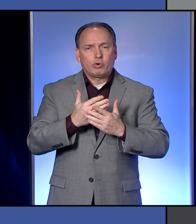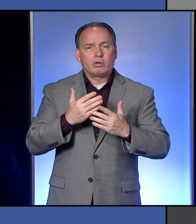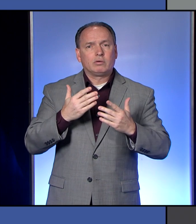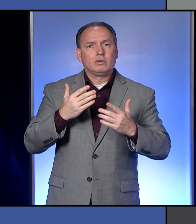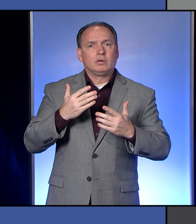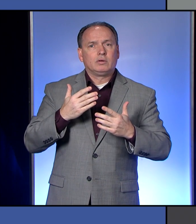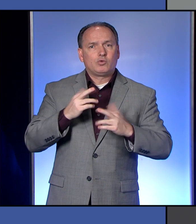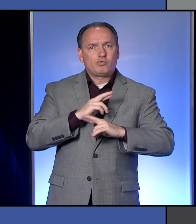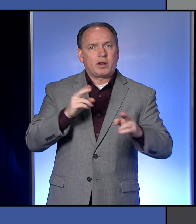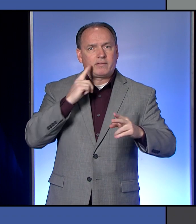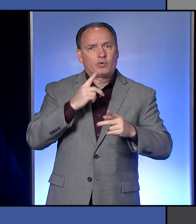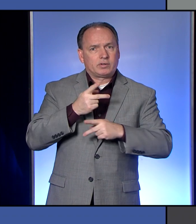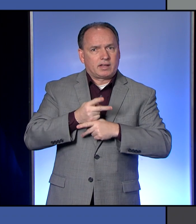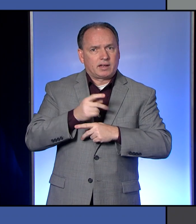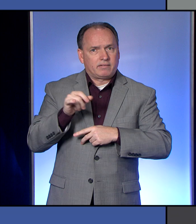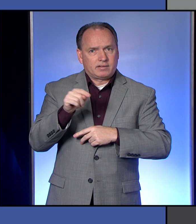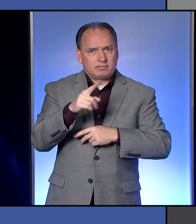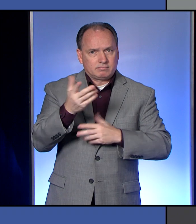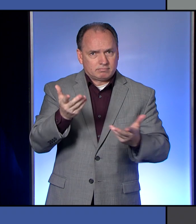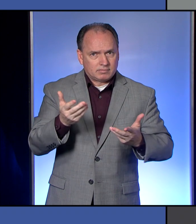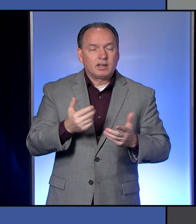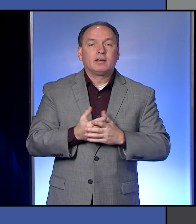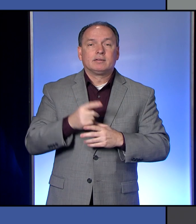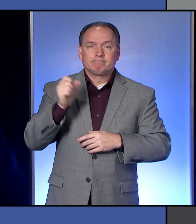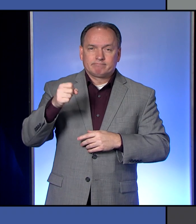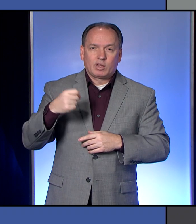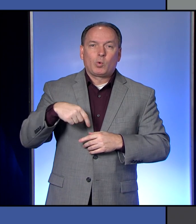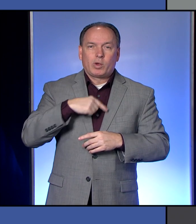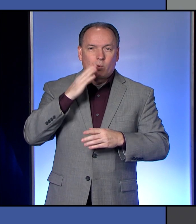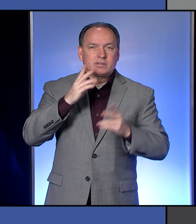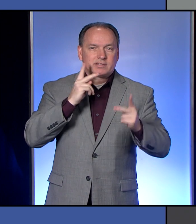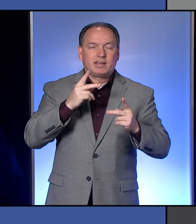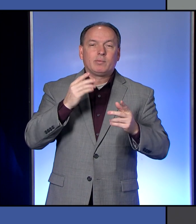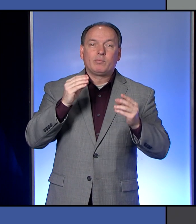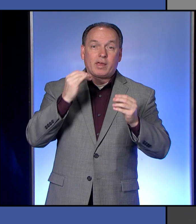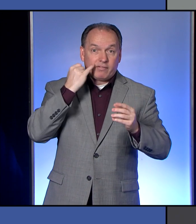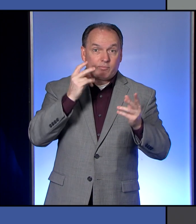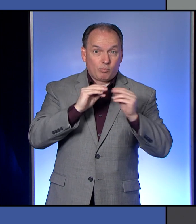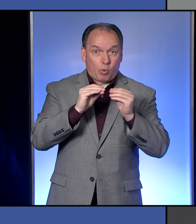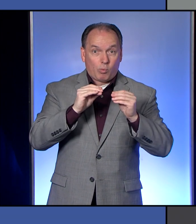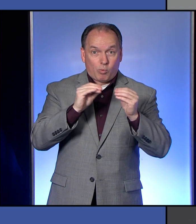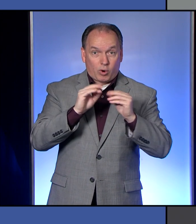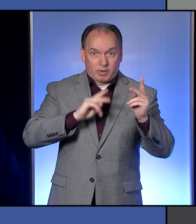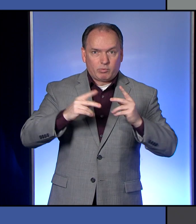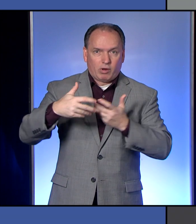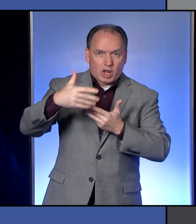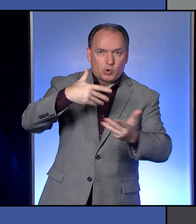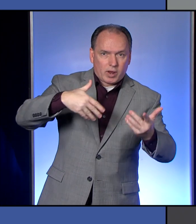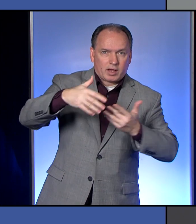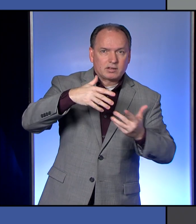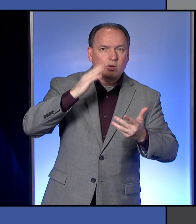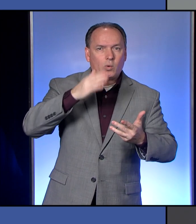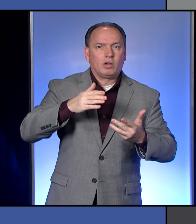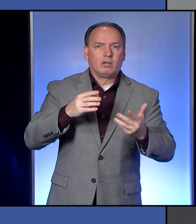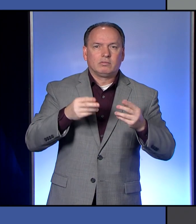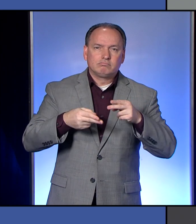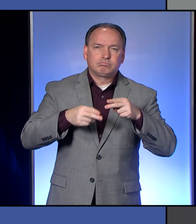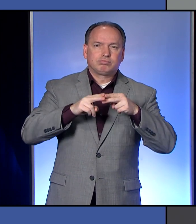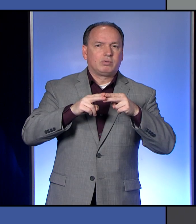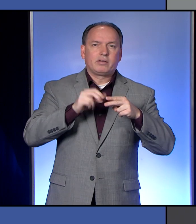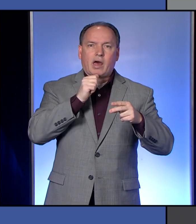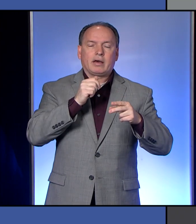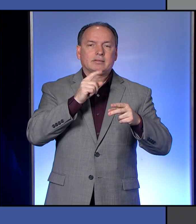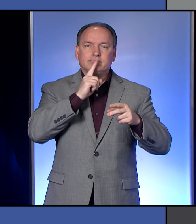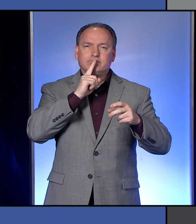think it's inevitable. You're to see more cases once we allow the general public to get out and interact. I believe it will not be as severe as